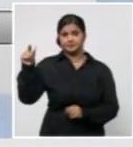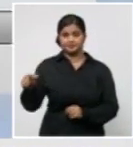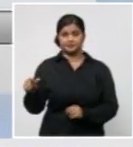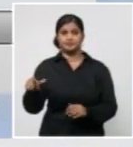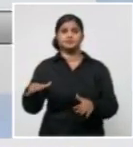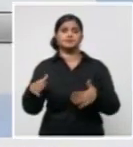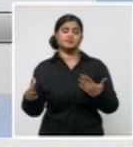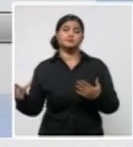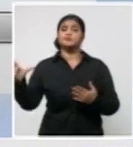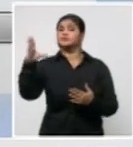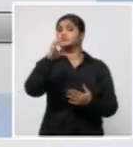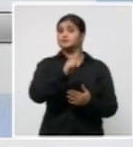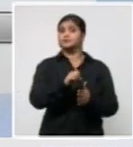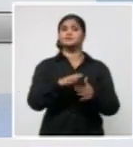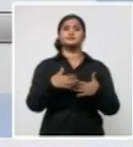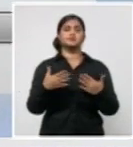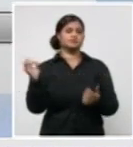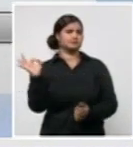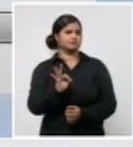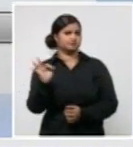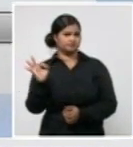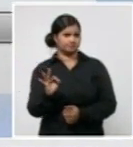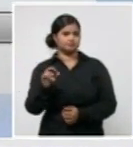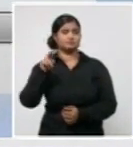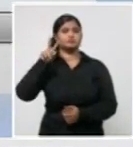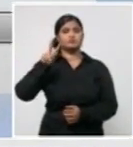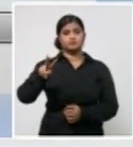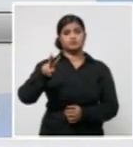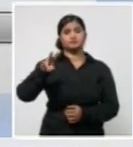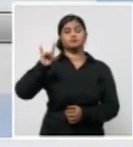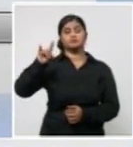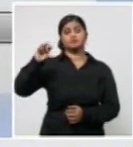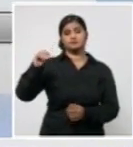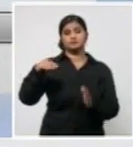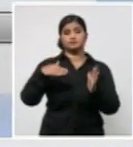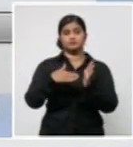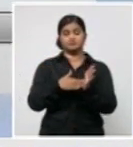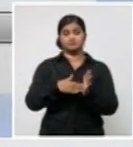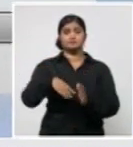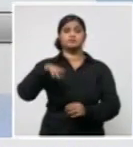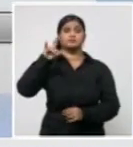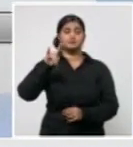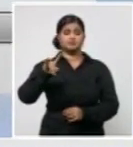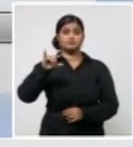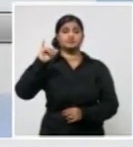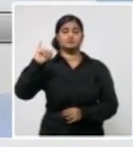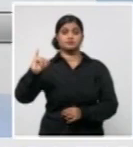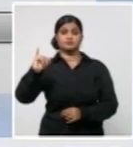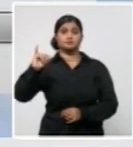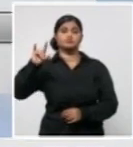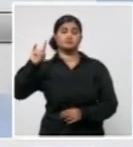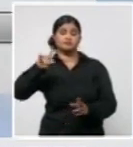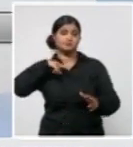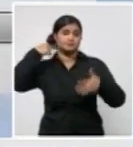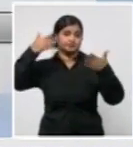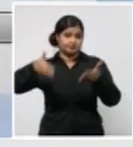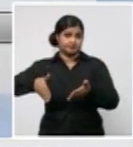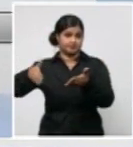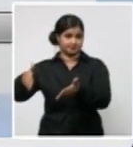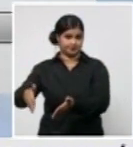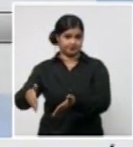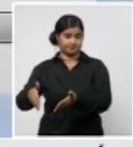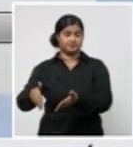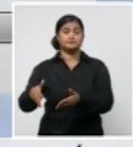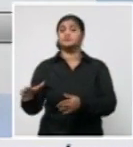bringing the total number of COVID-19 deaths in the Americas to 290,969